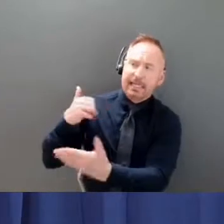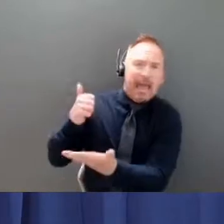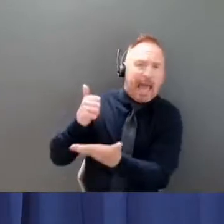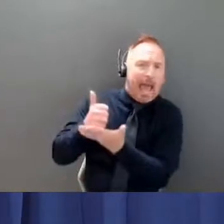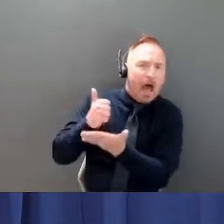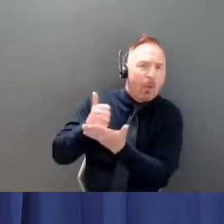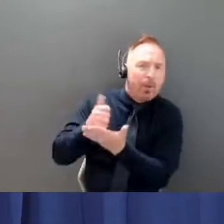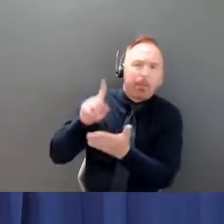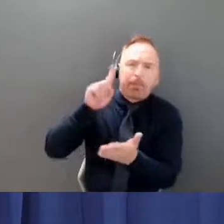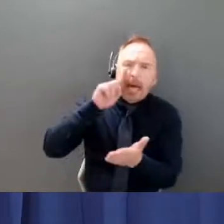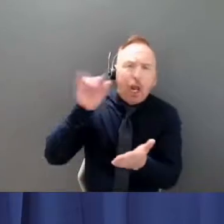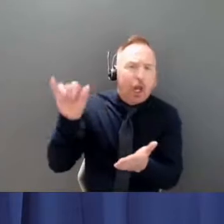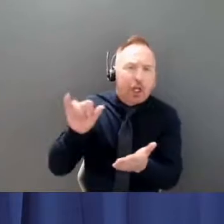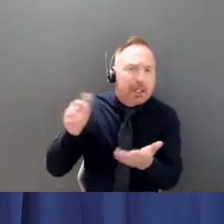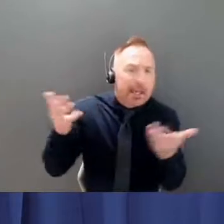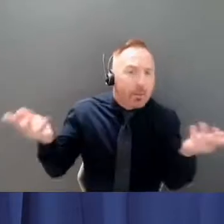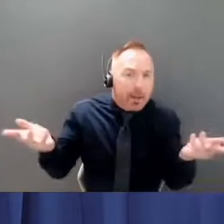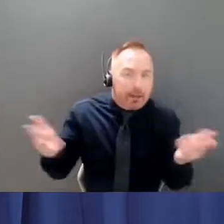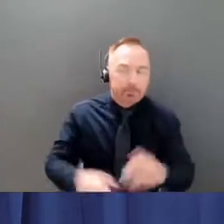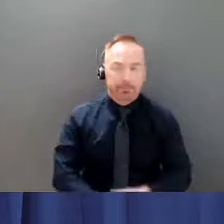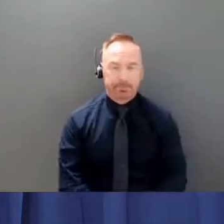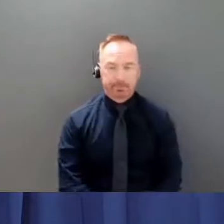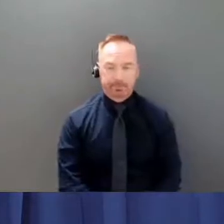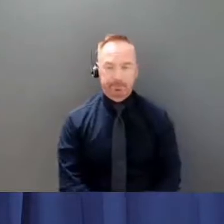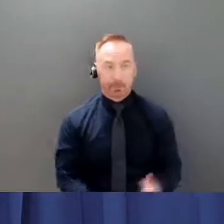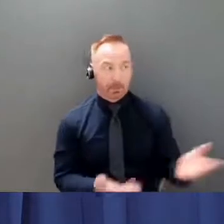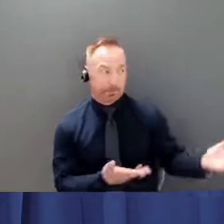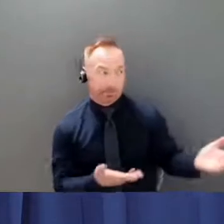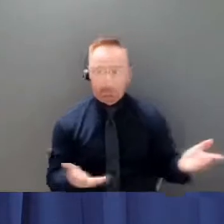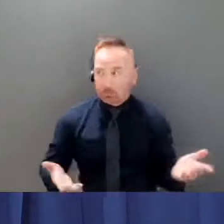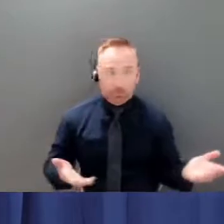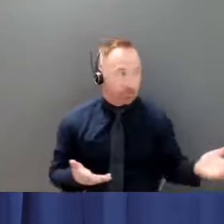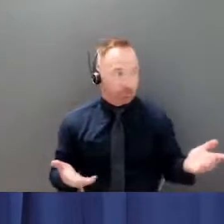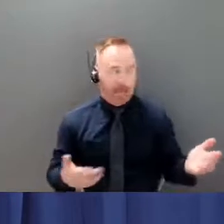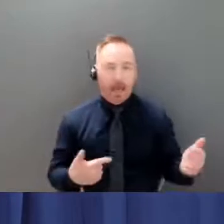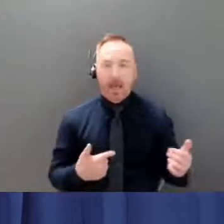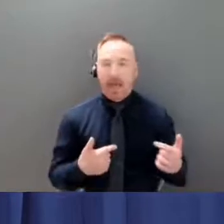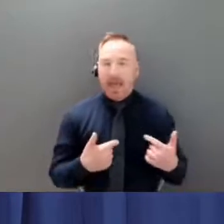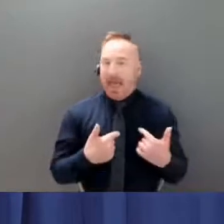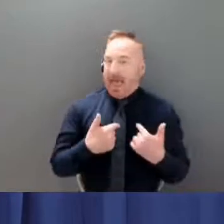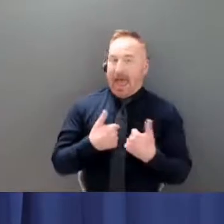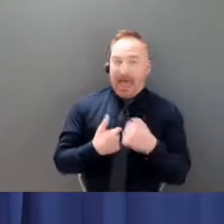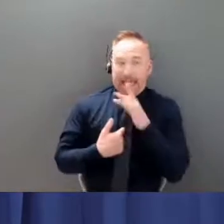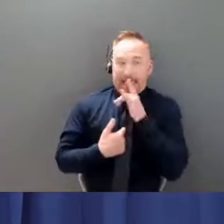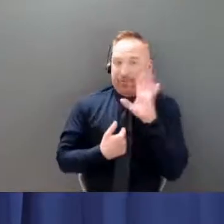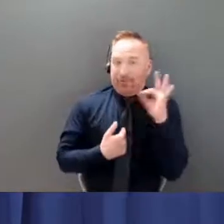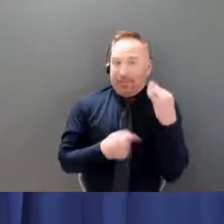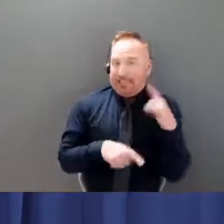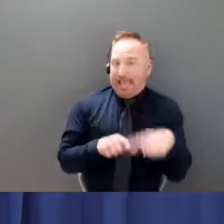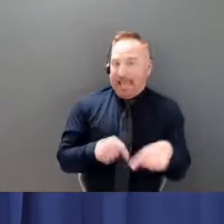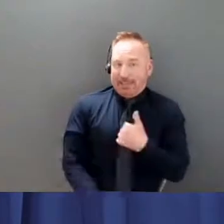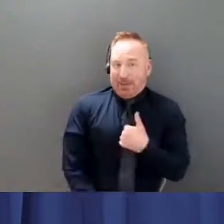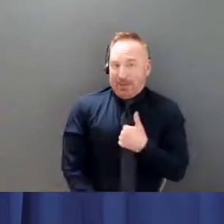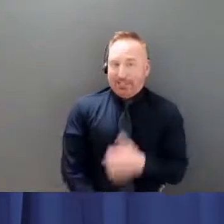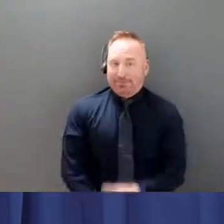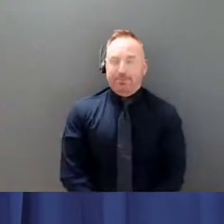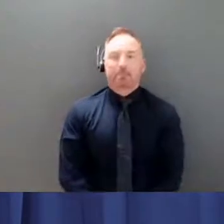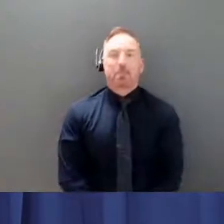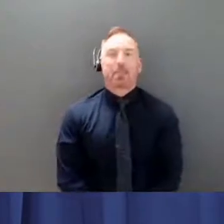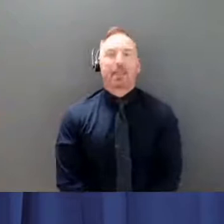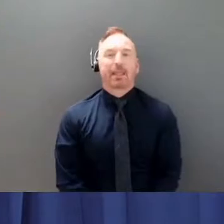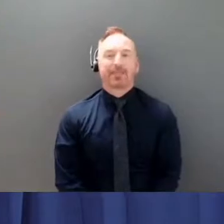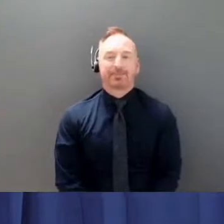you as well possibly but not on french unfortunately we are a